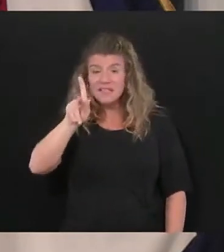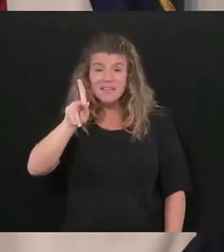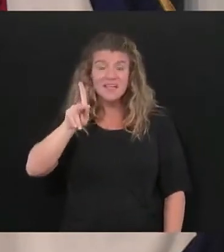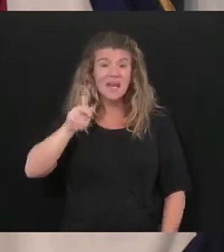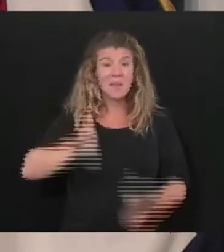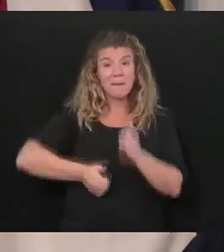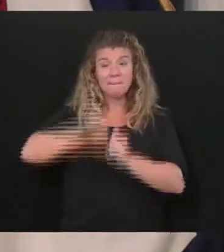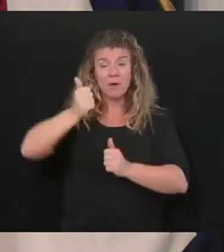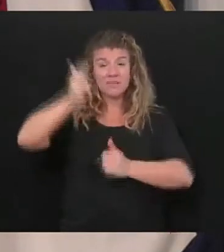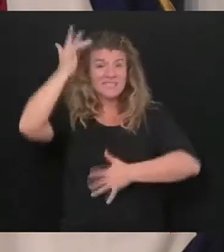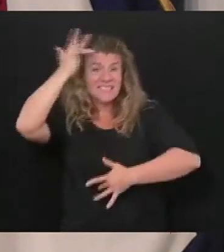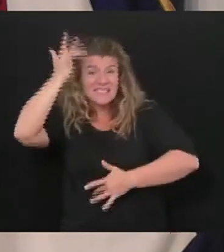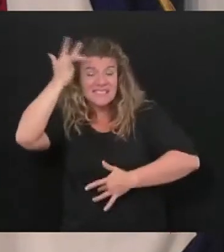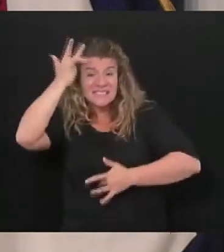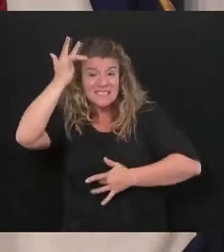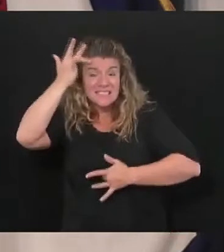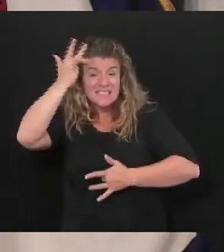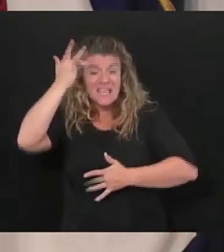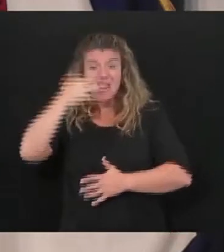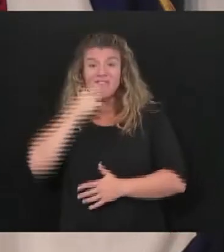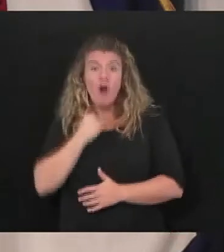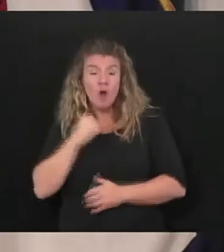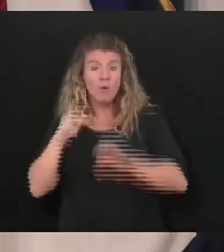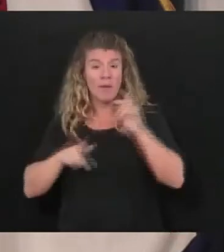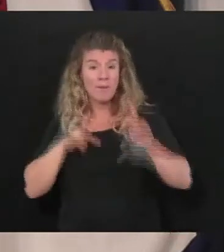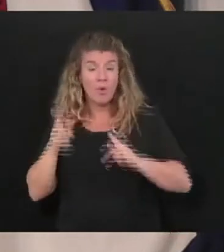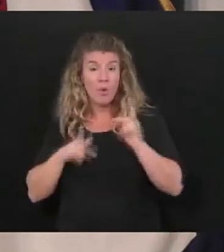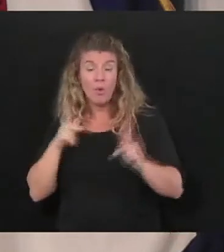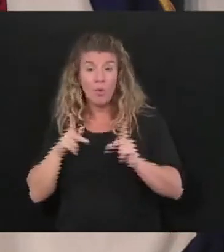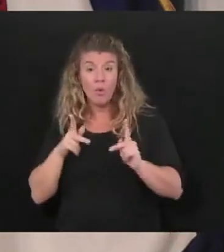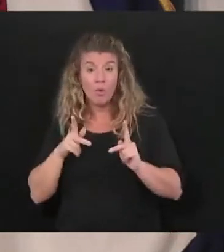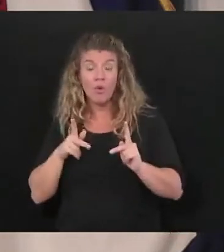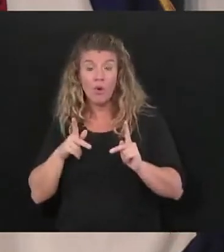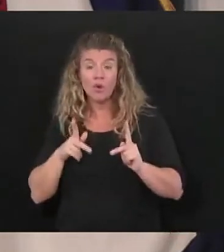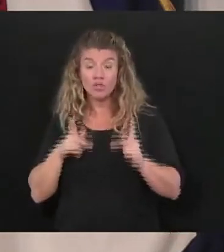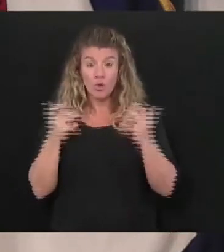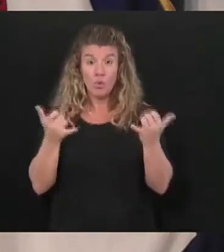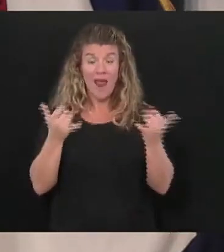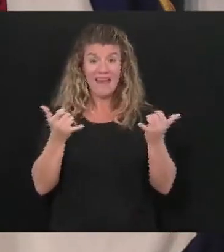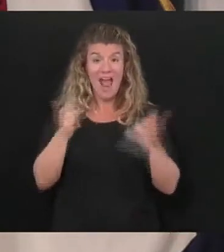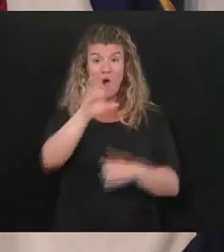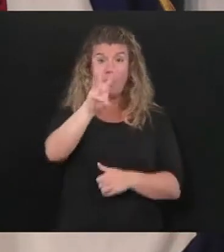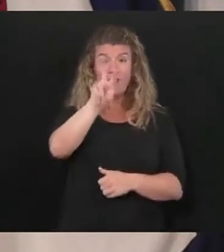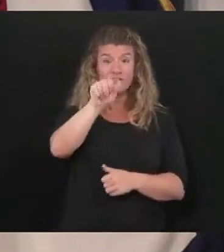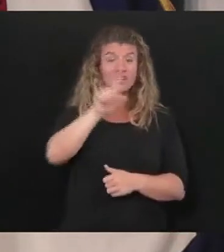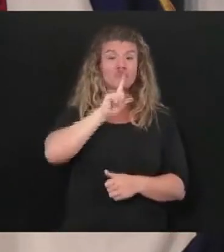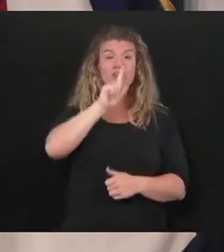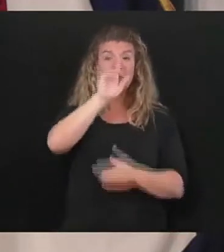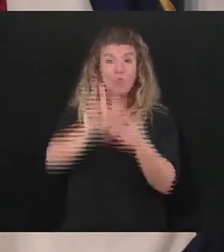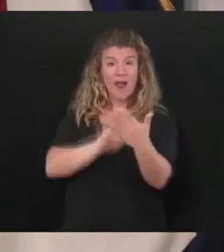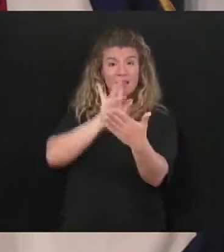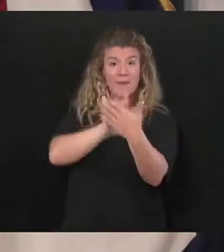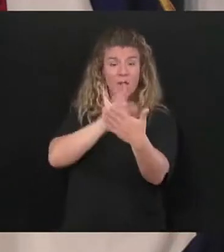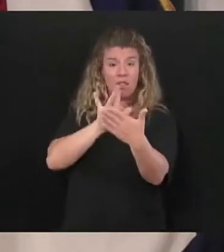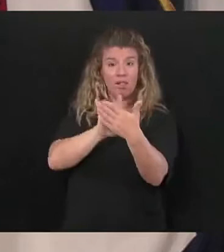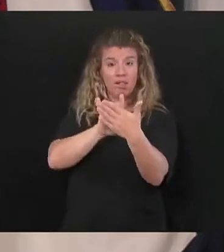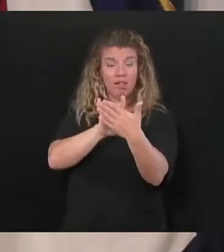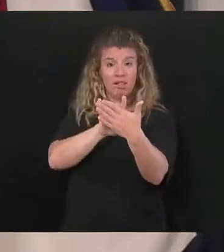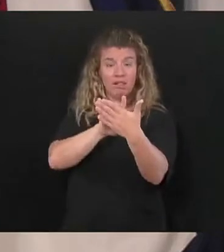critical illnesses West Virginia you are sitting right in prime time